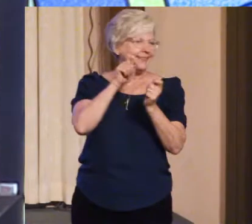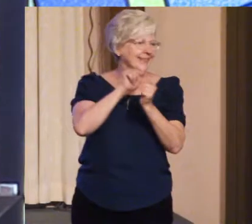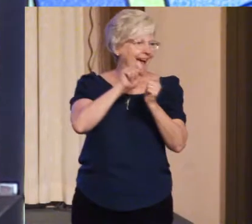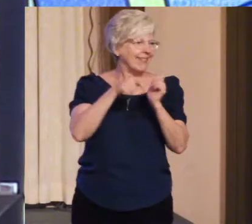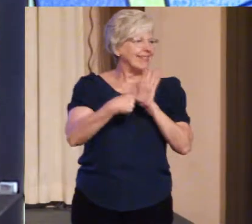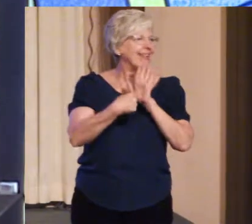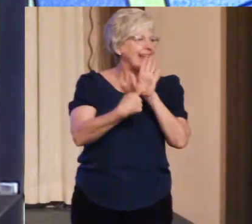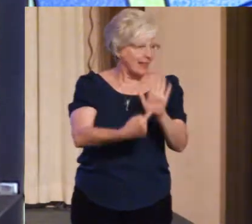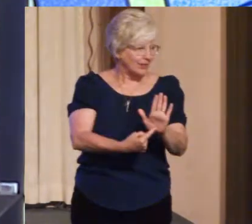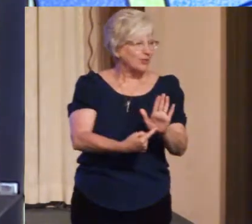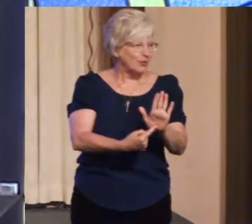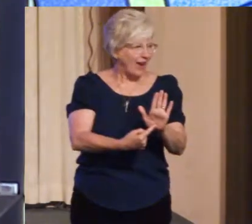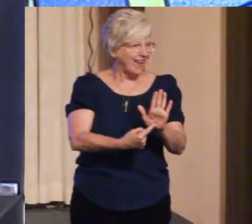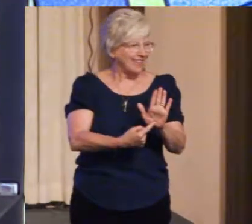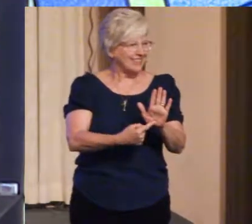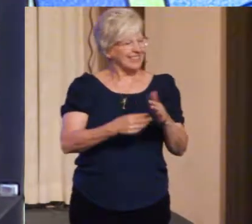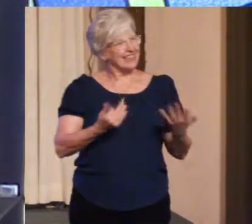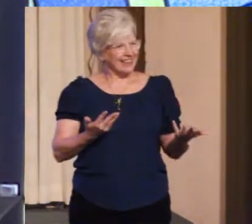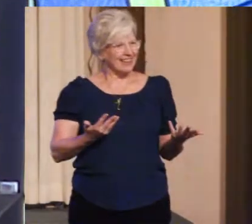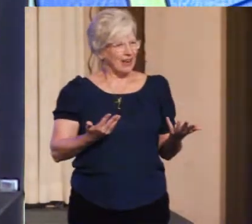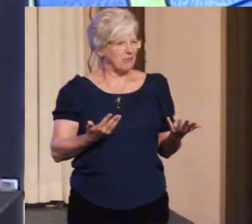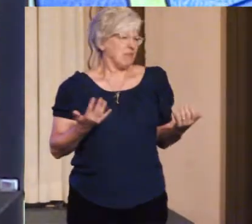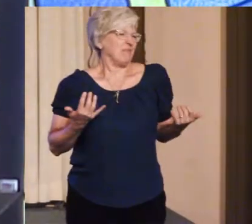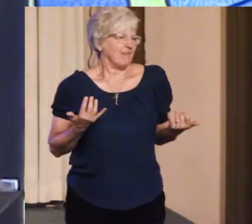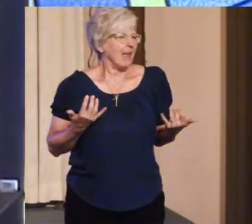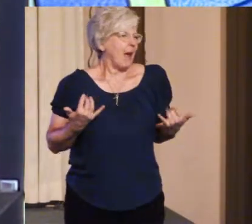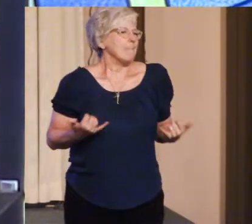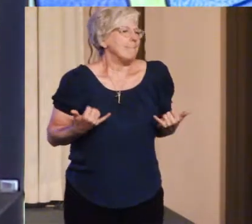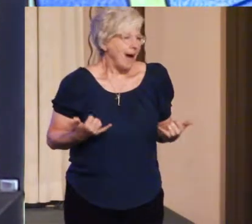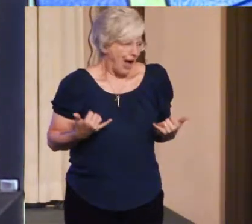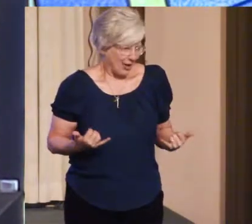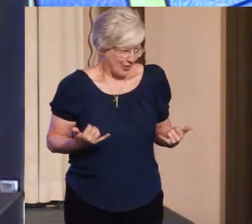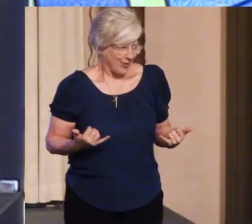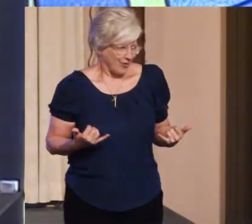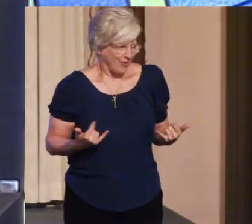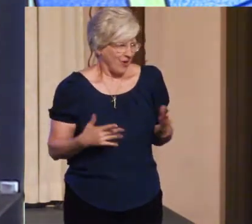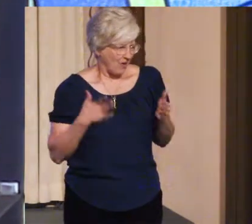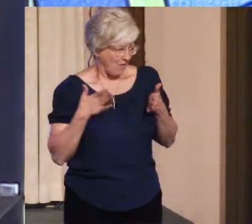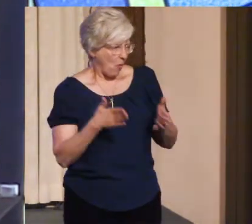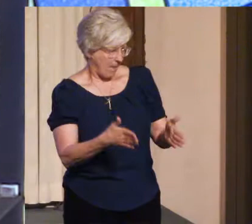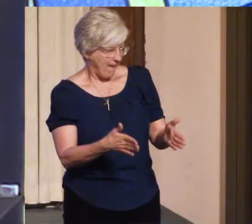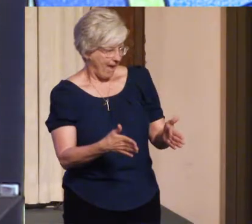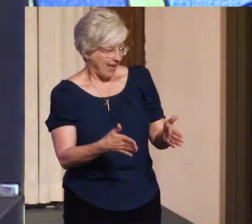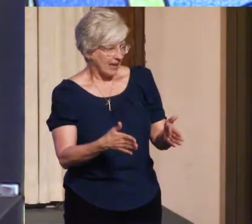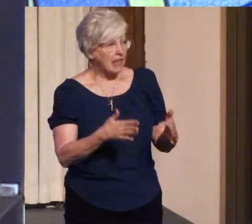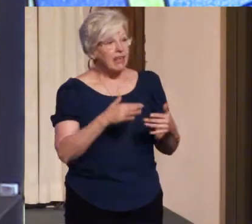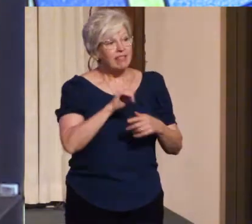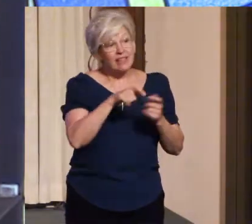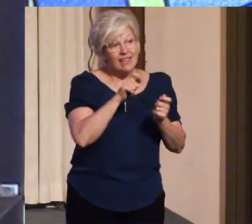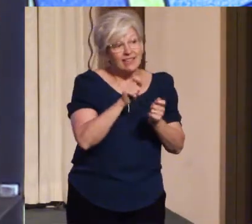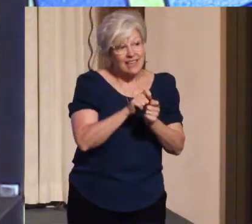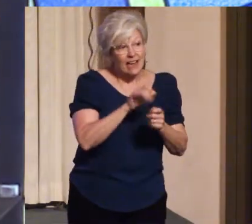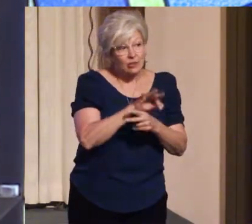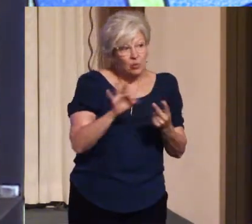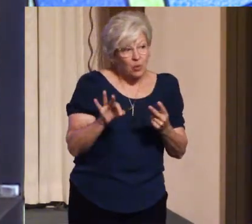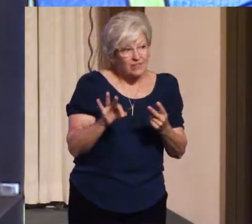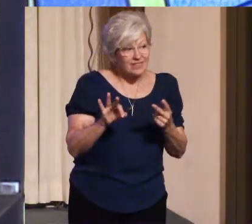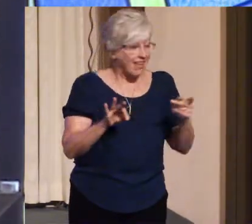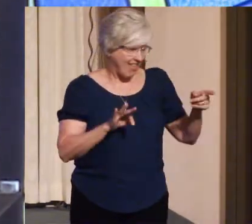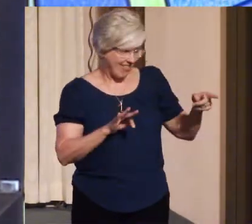more modern format, the exact choice that she described.